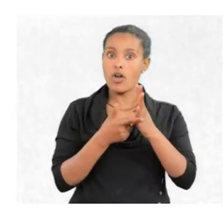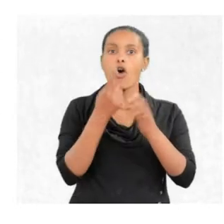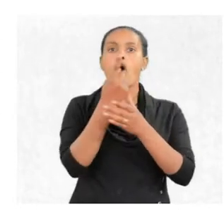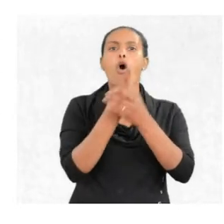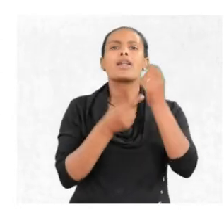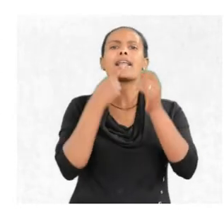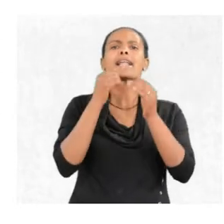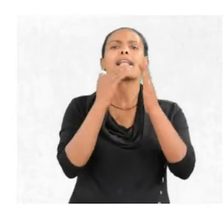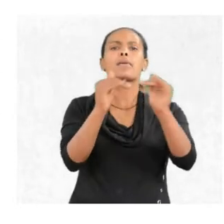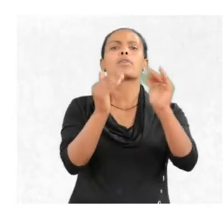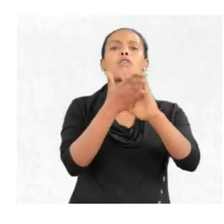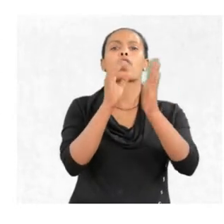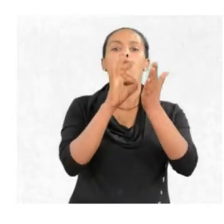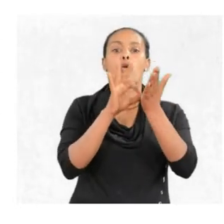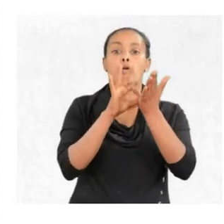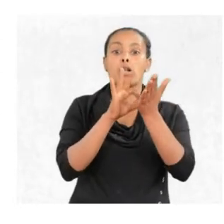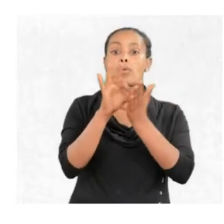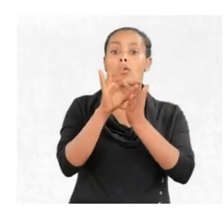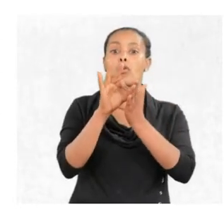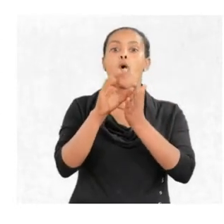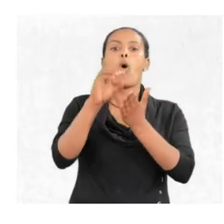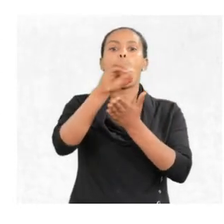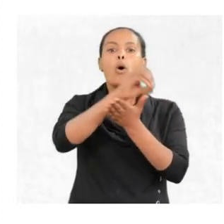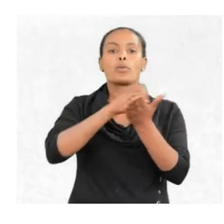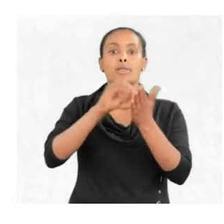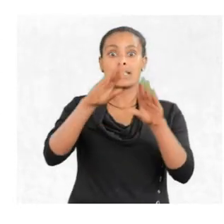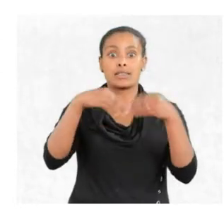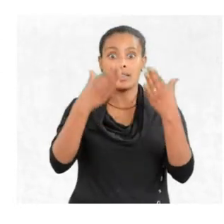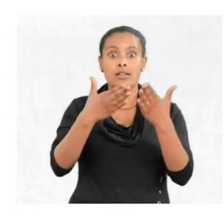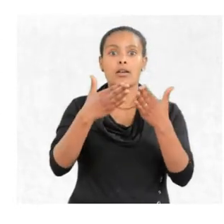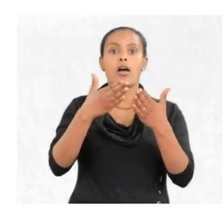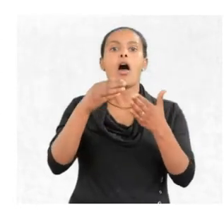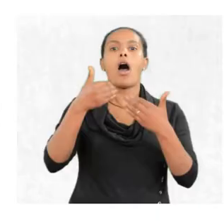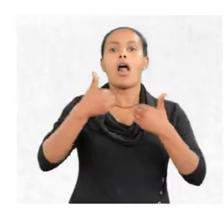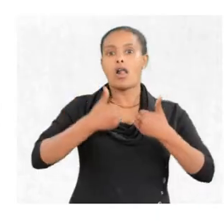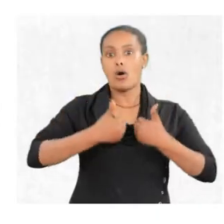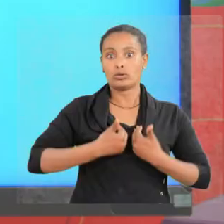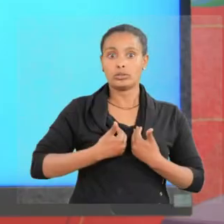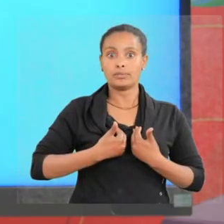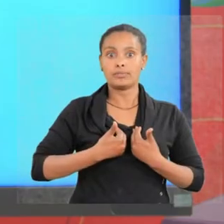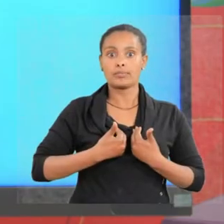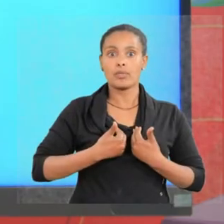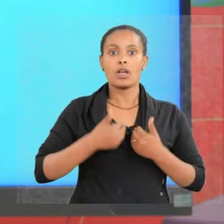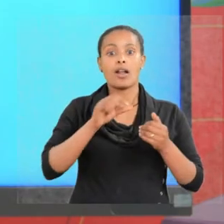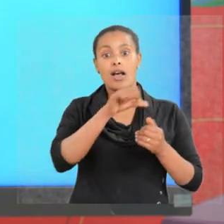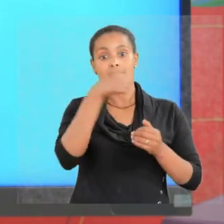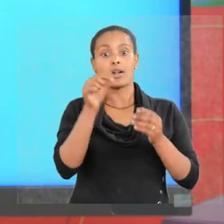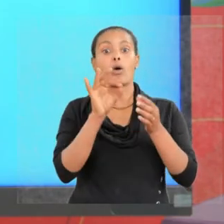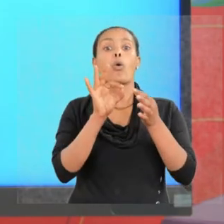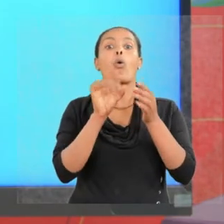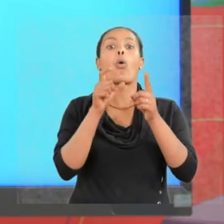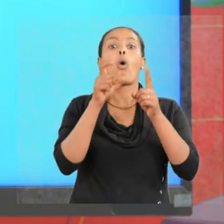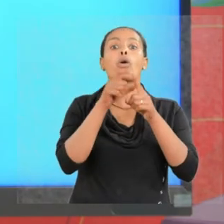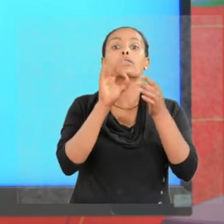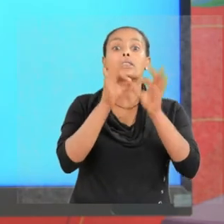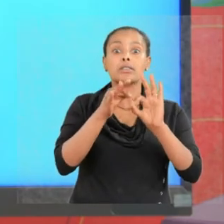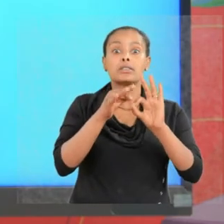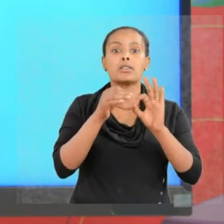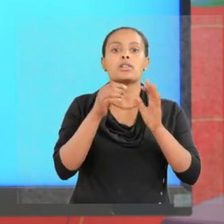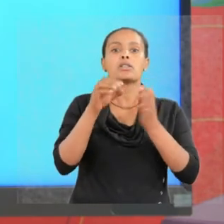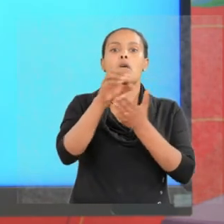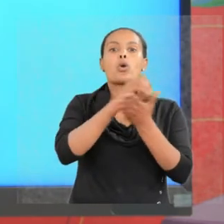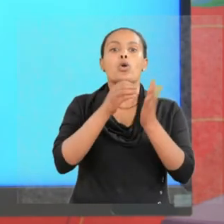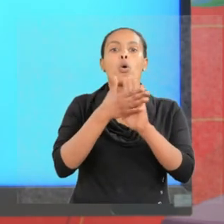only a limited number of orbits with certain energies are allowed. In other words, orbits are